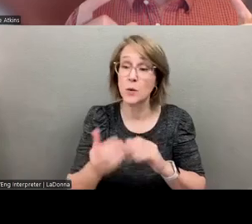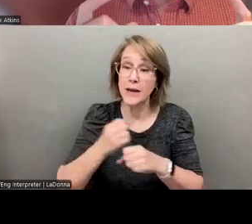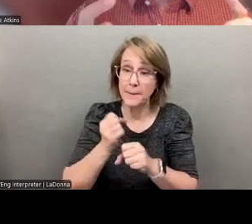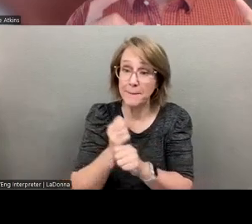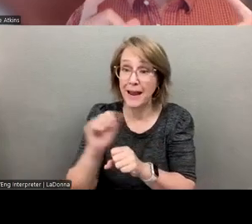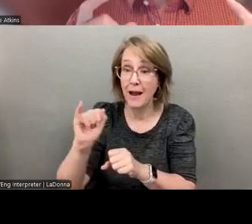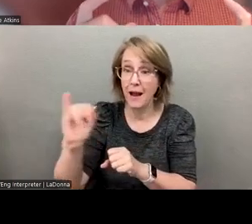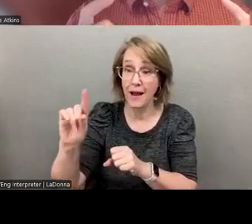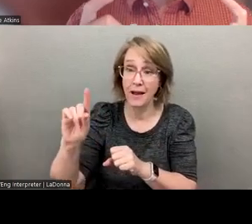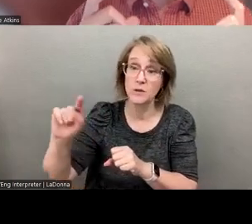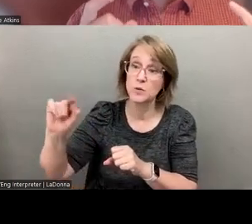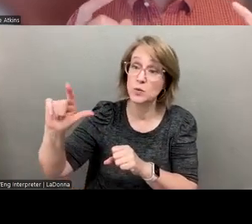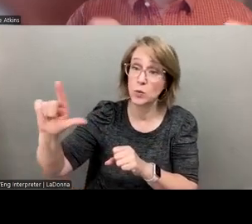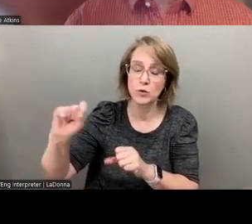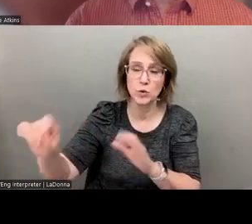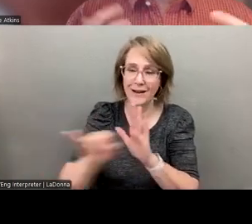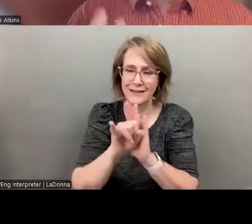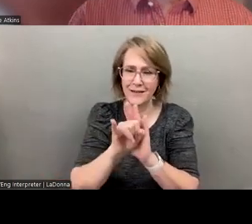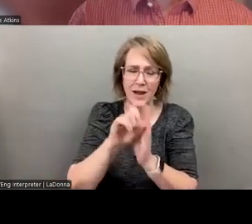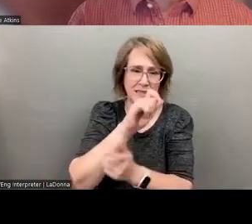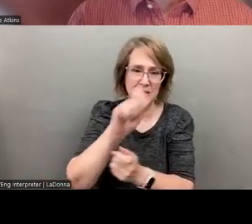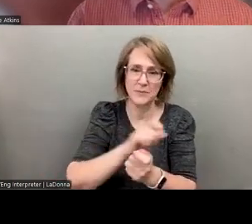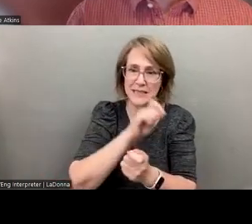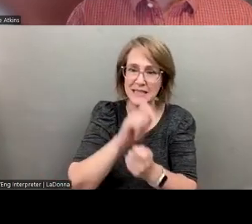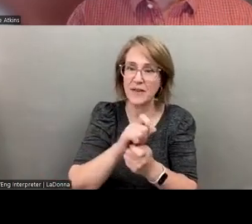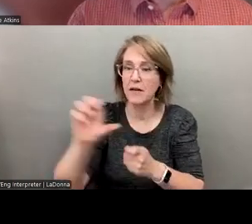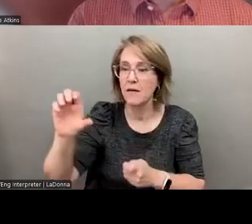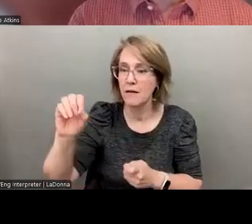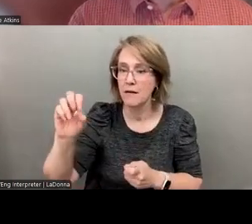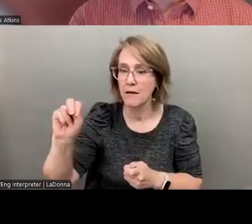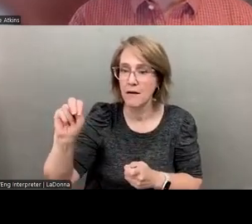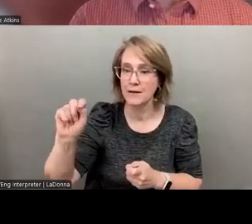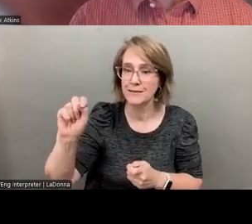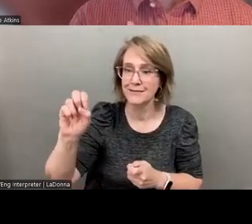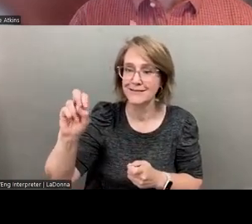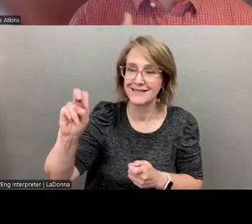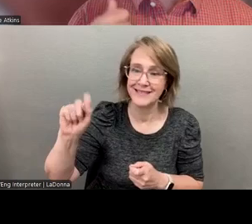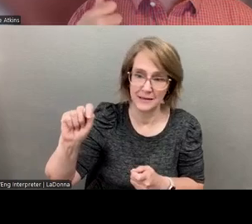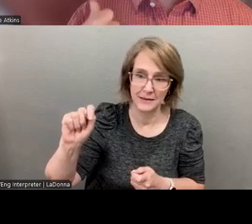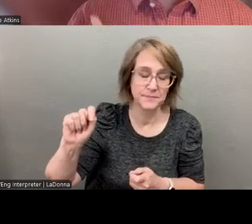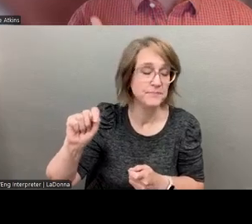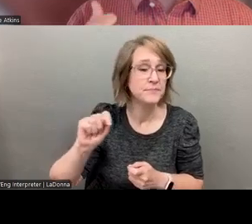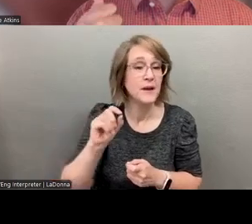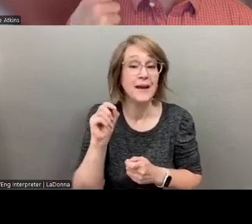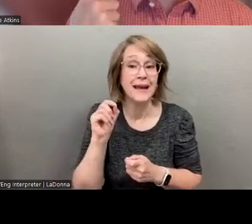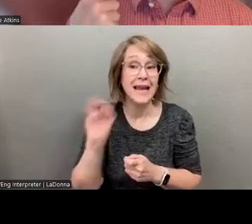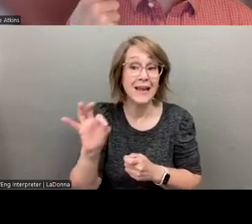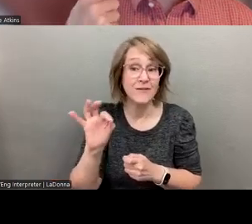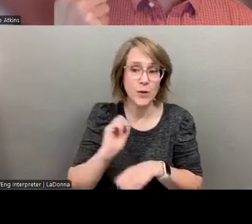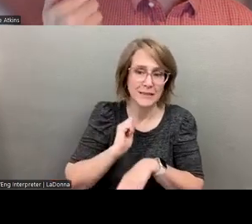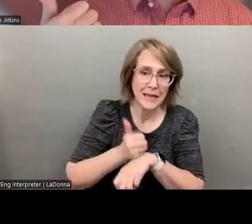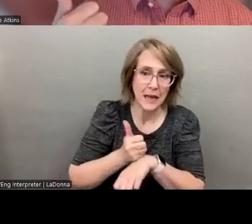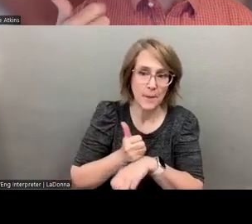identify particular types of relevant content. Um, and so if we have done that well and we've